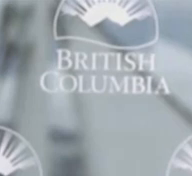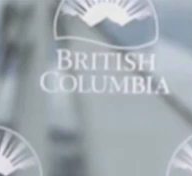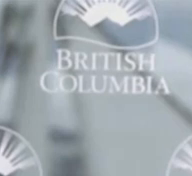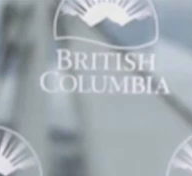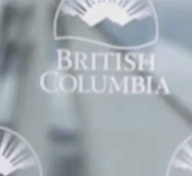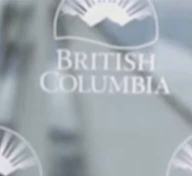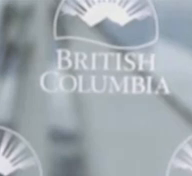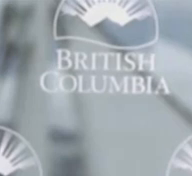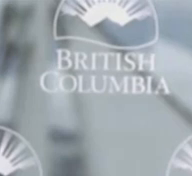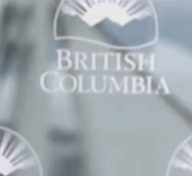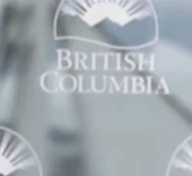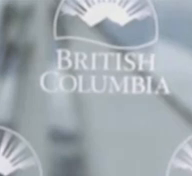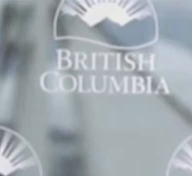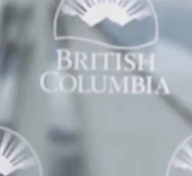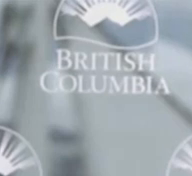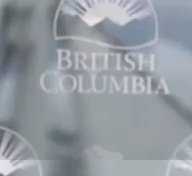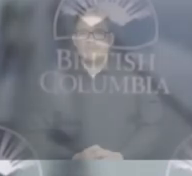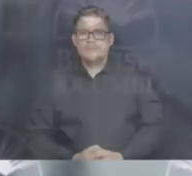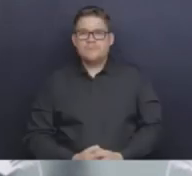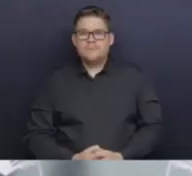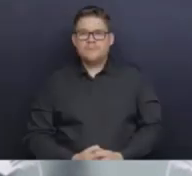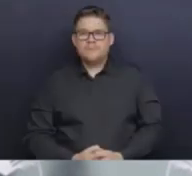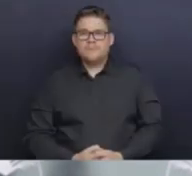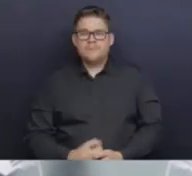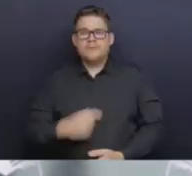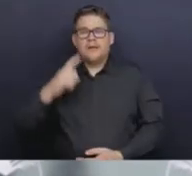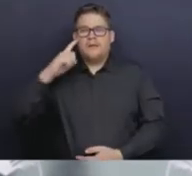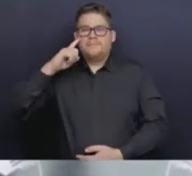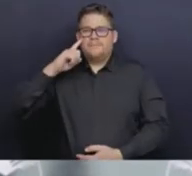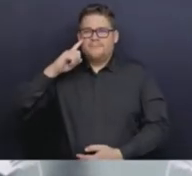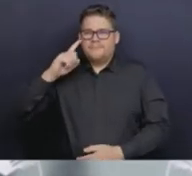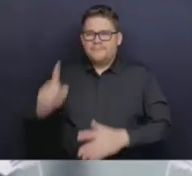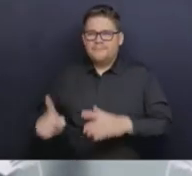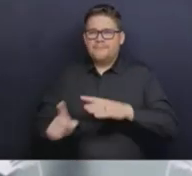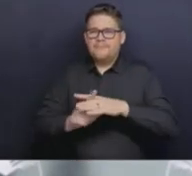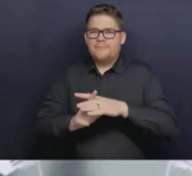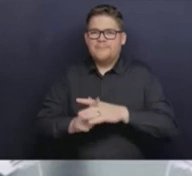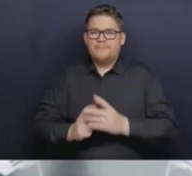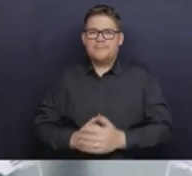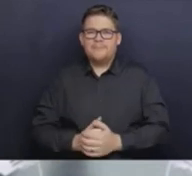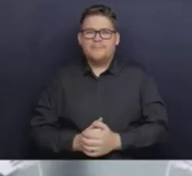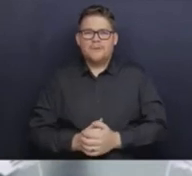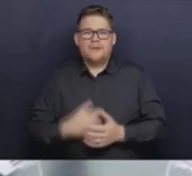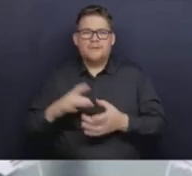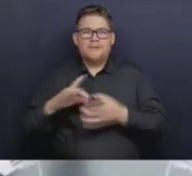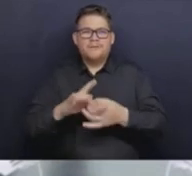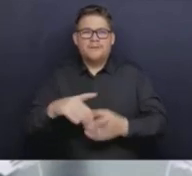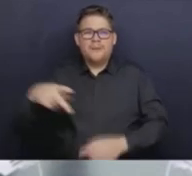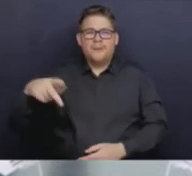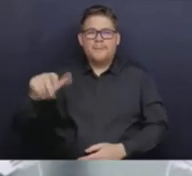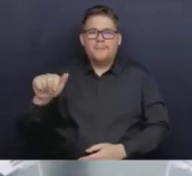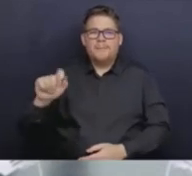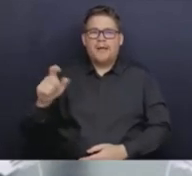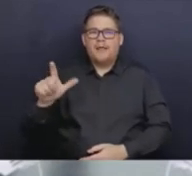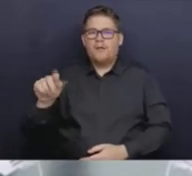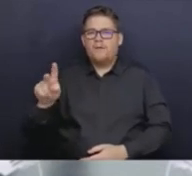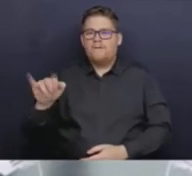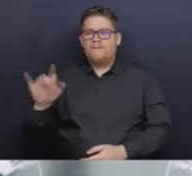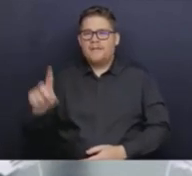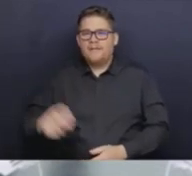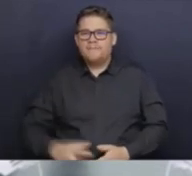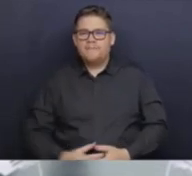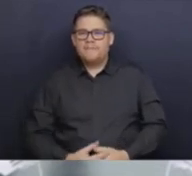Sur Pax Levit, oui, oui. C'est-à-dire que les médecins partout en Colombie-Britannique peuvent